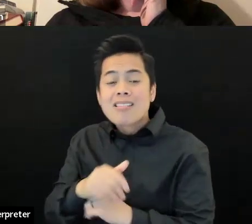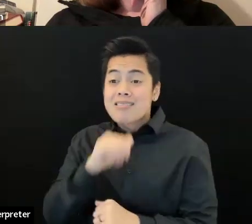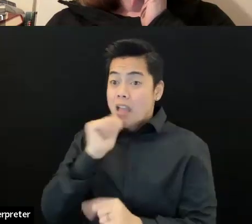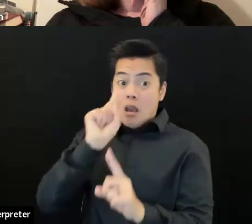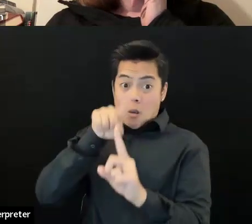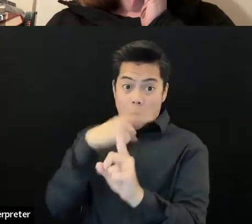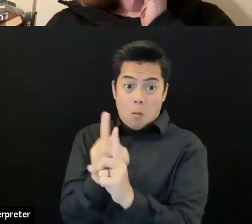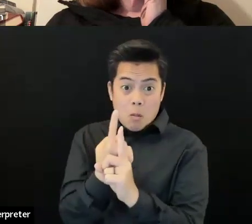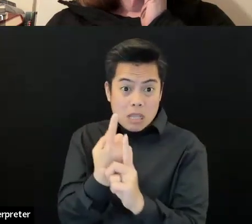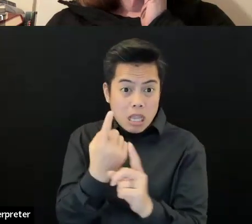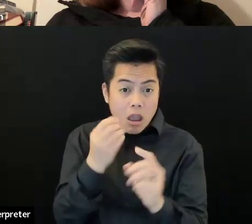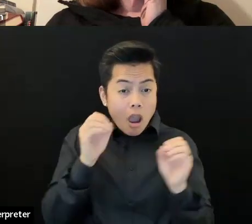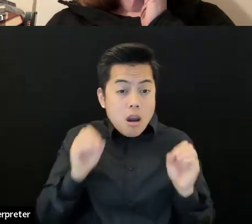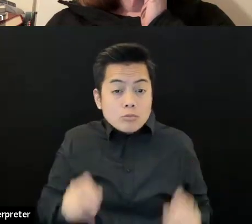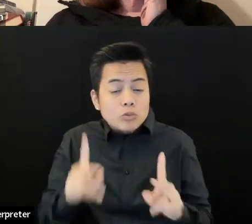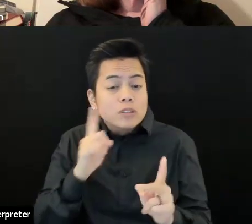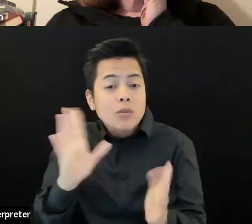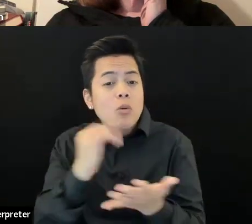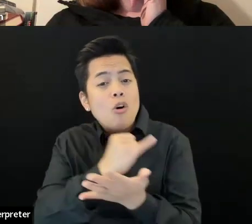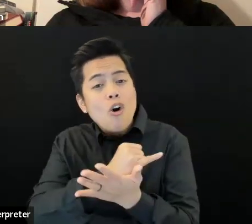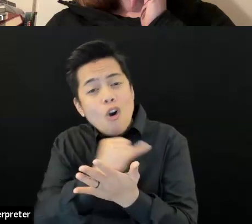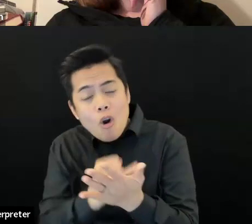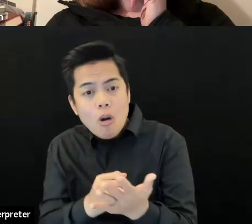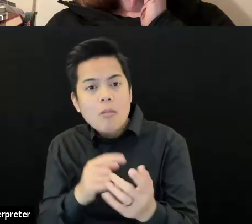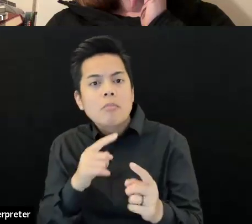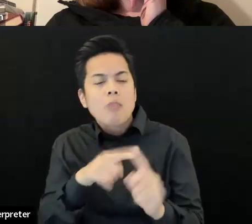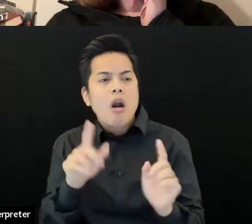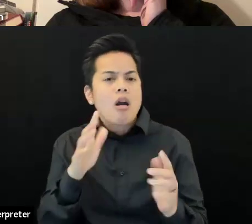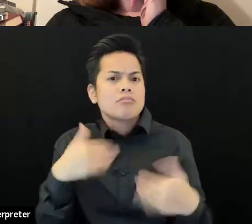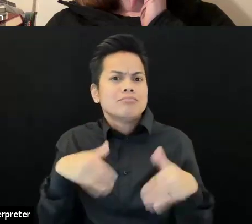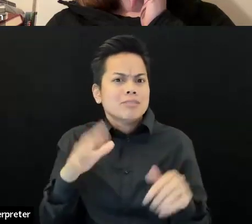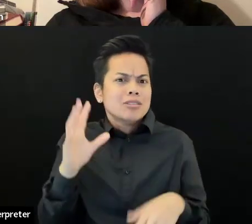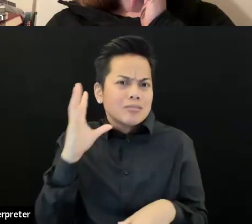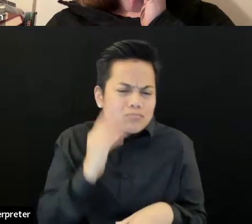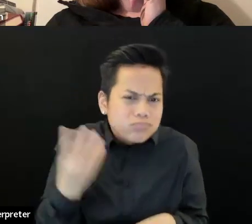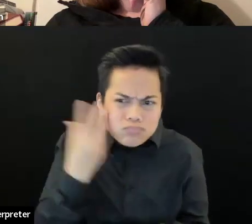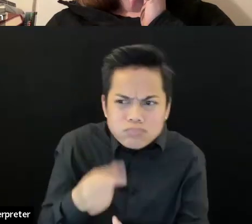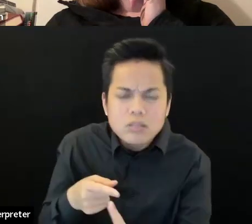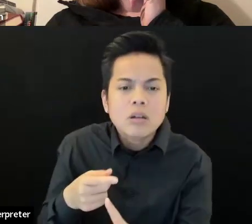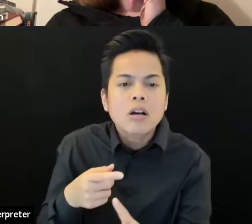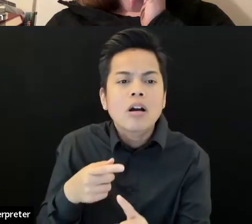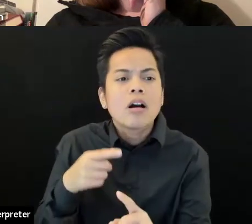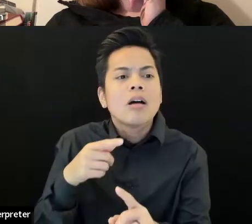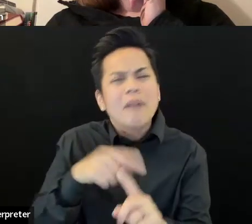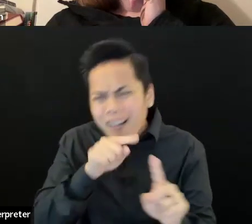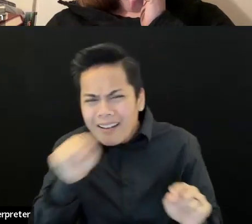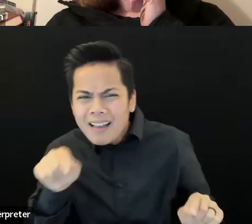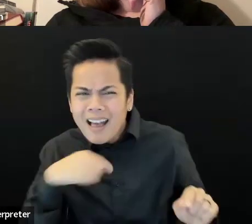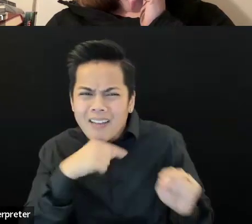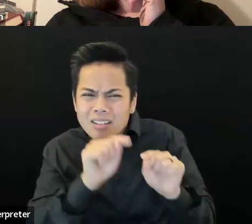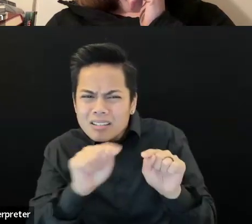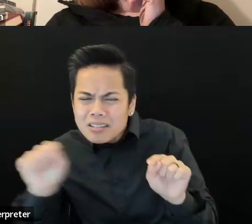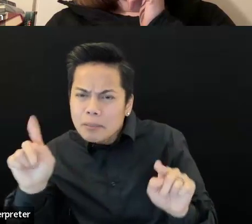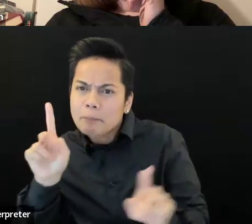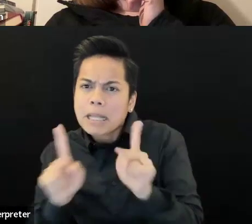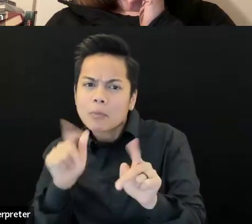you can just be in the space and work on your art and get help and brainstorm with other artists. Uh, that came up a lot. So I'm,